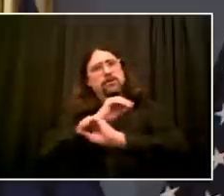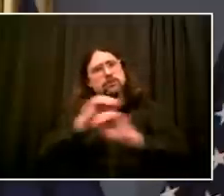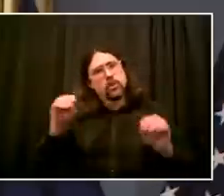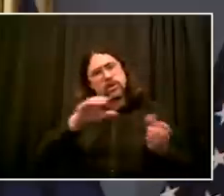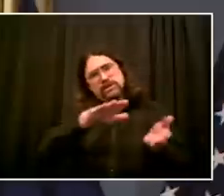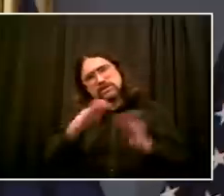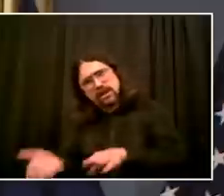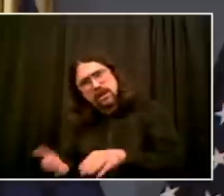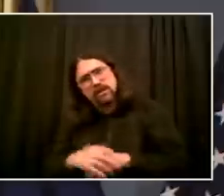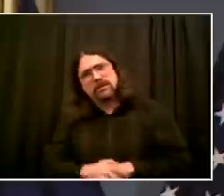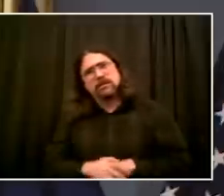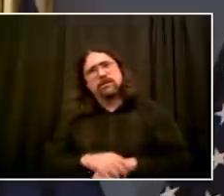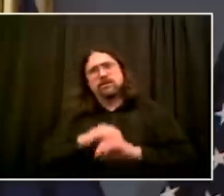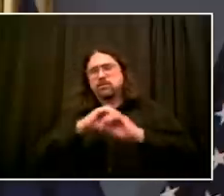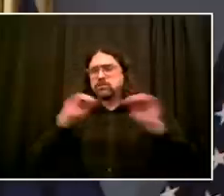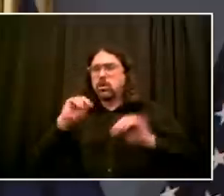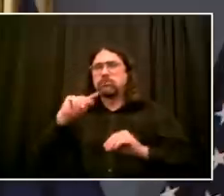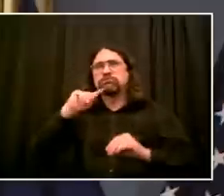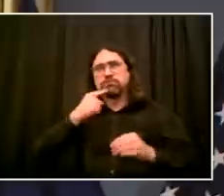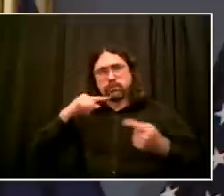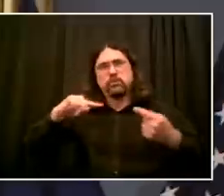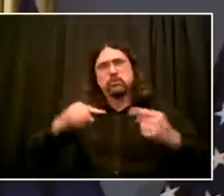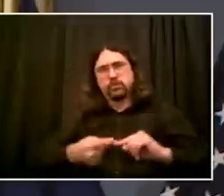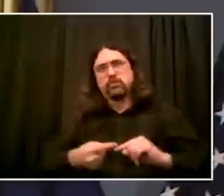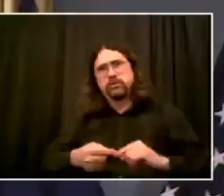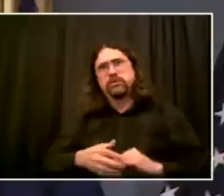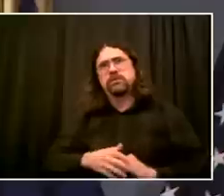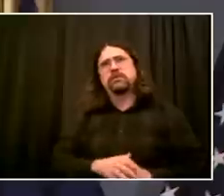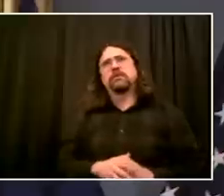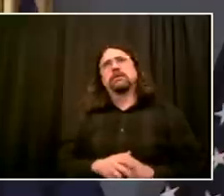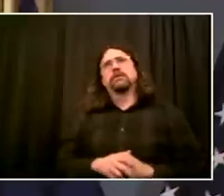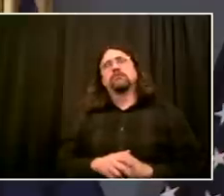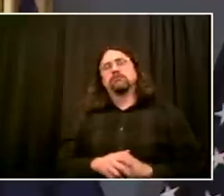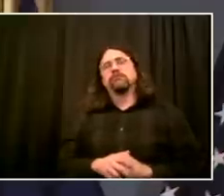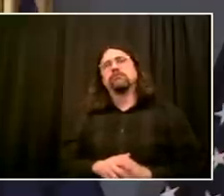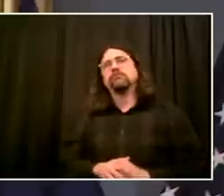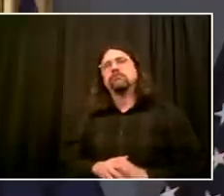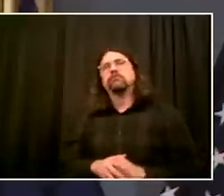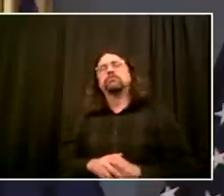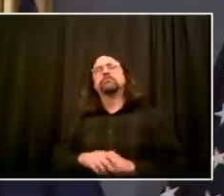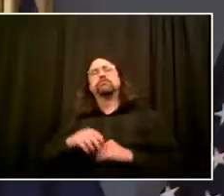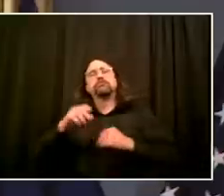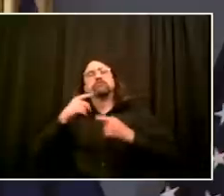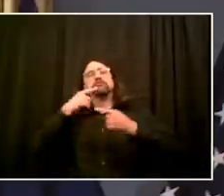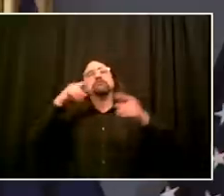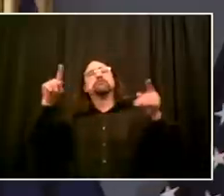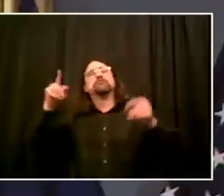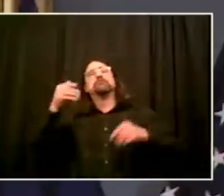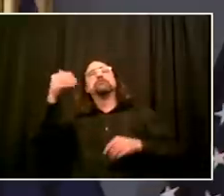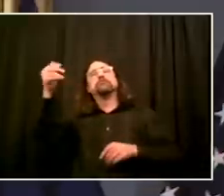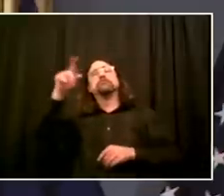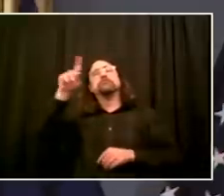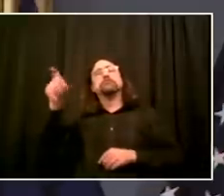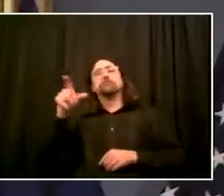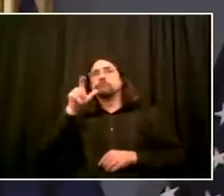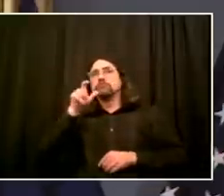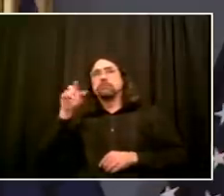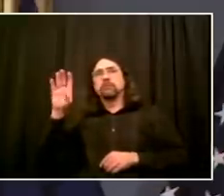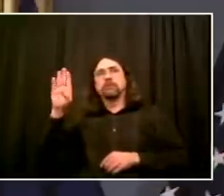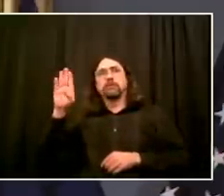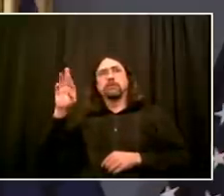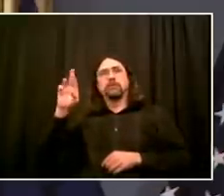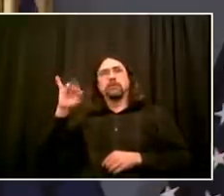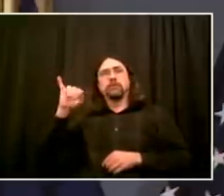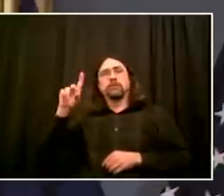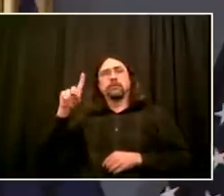Good morning, Mr. Mayor. Excuse me. You talked about how you anticipate additional protests today. I have two